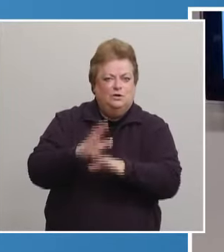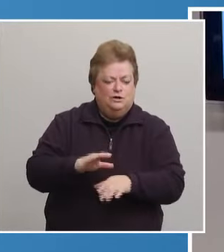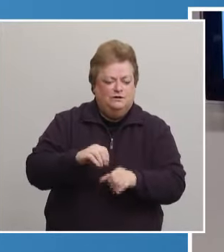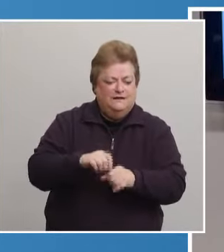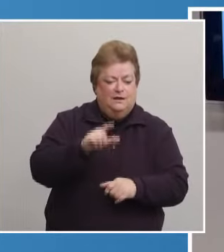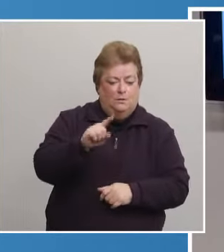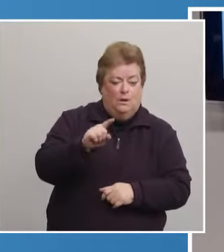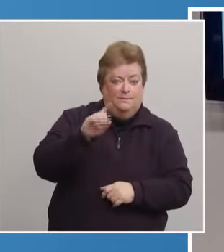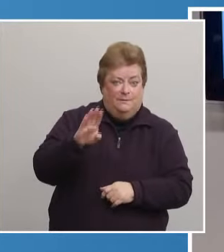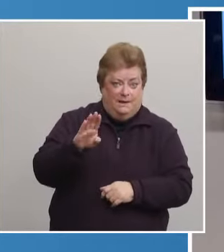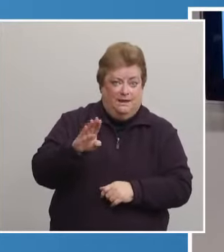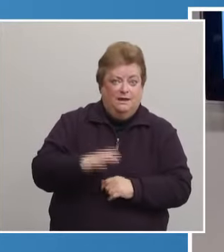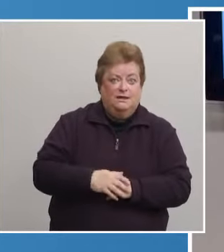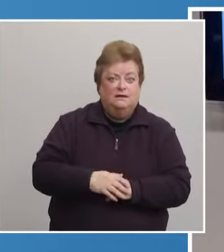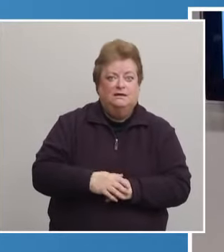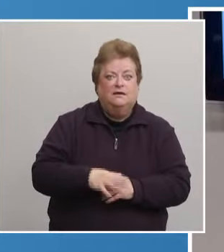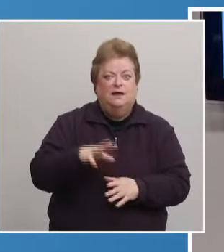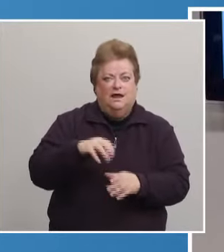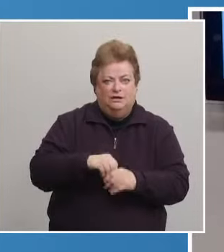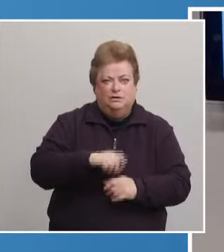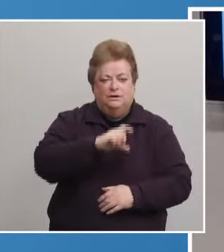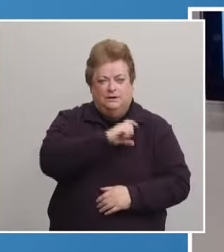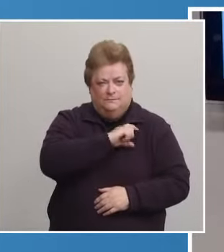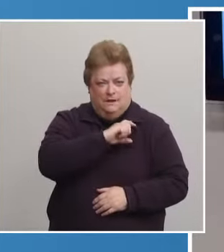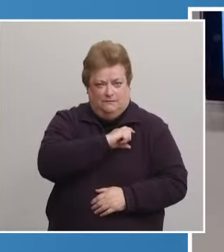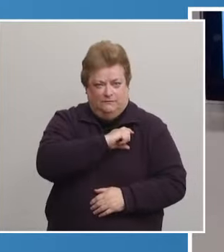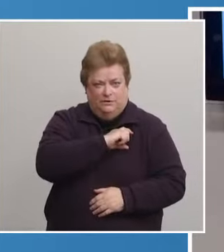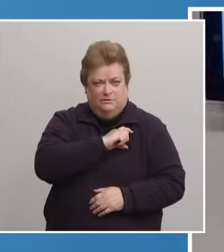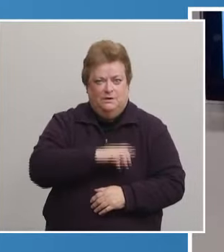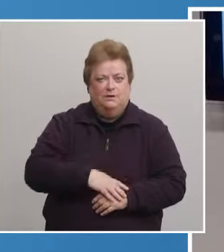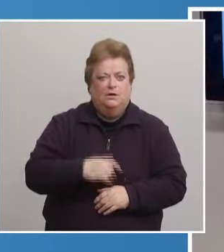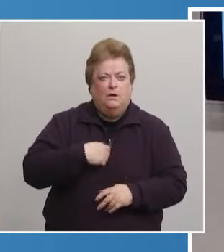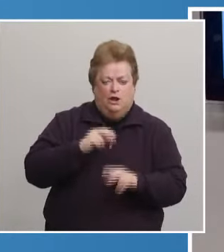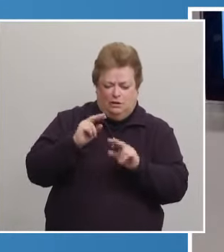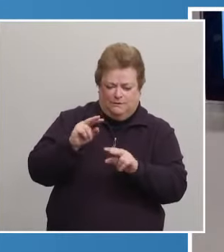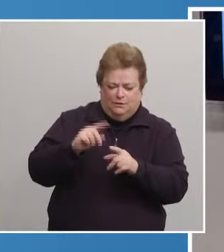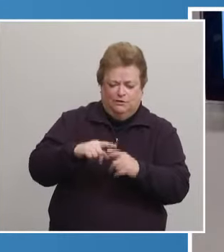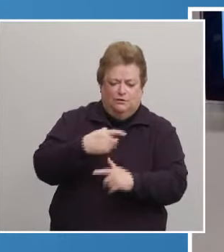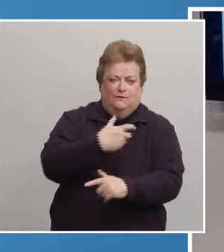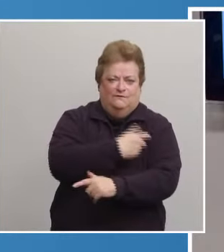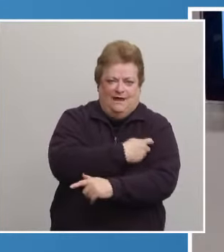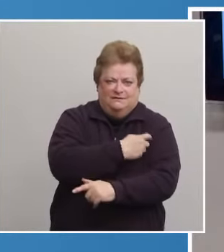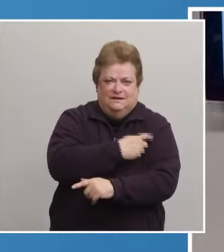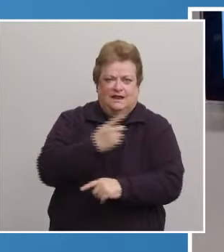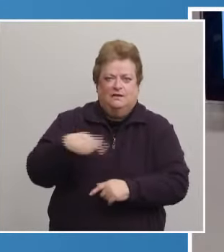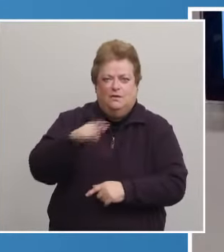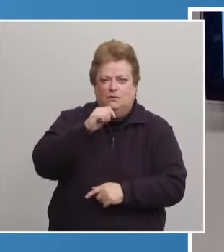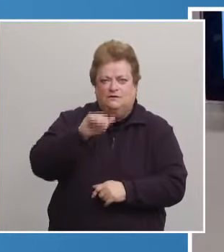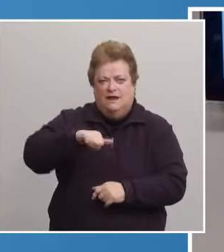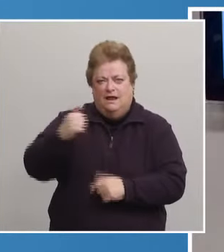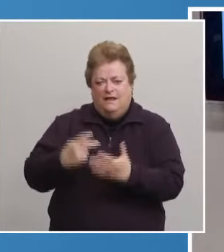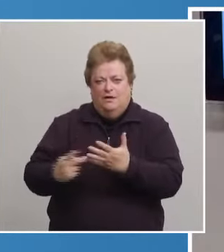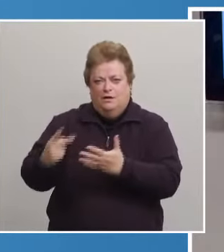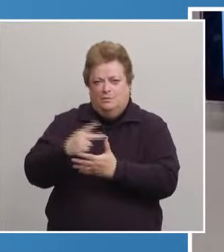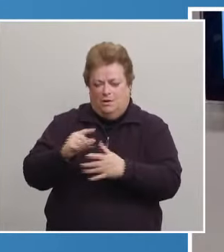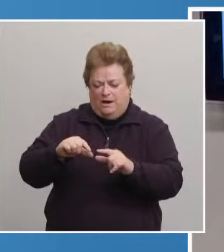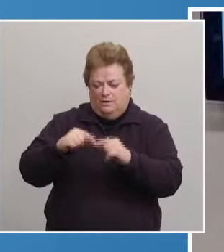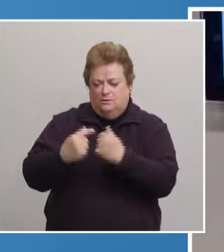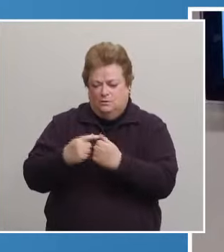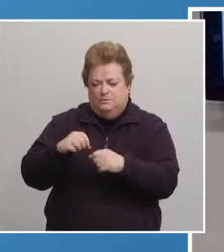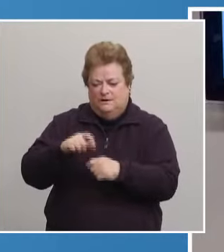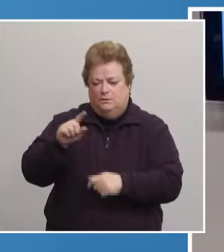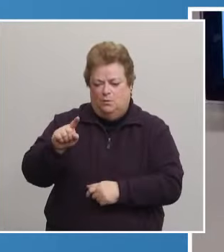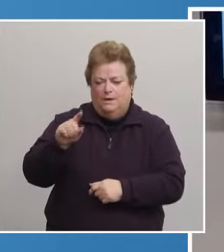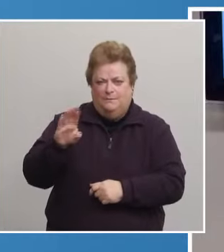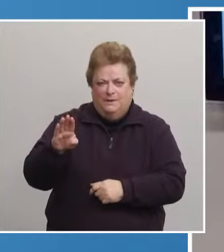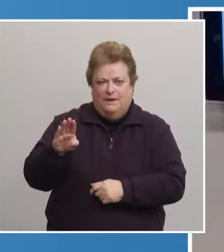1b, including law enforcement personnel. We look forward to vaccinating those and other priority groups in phase 1b